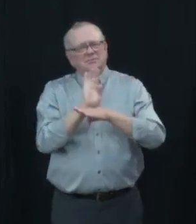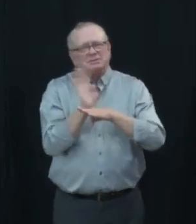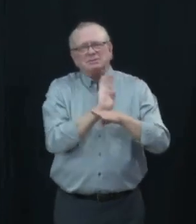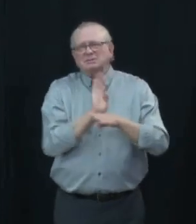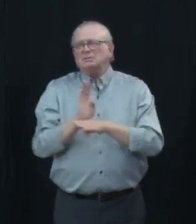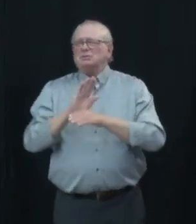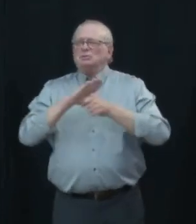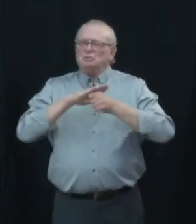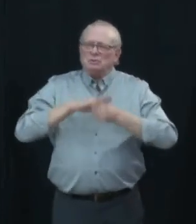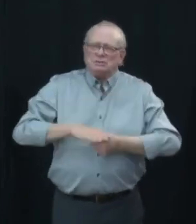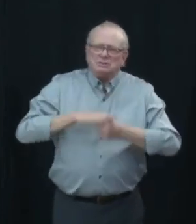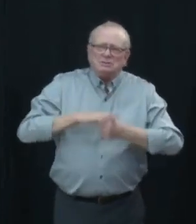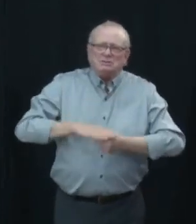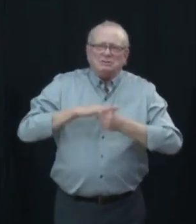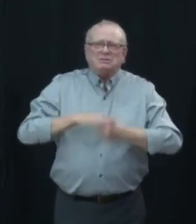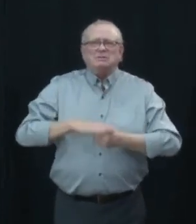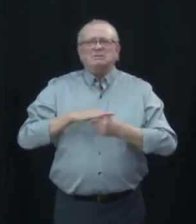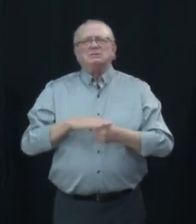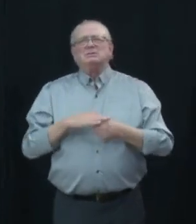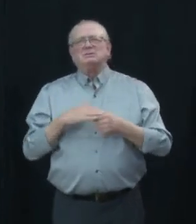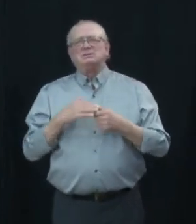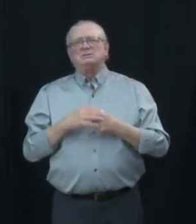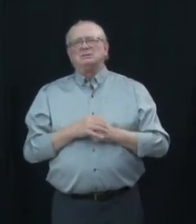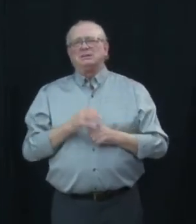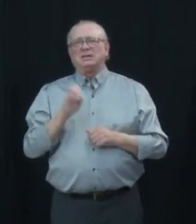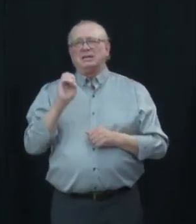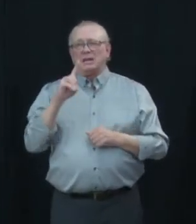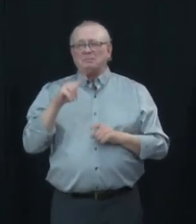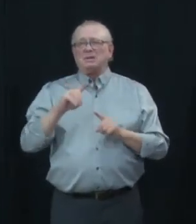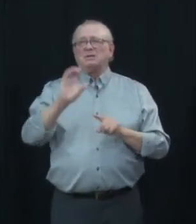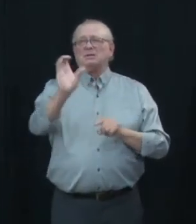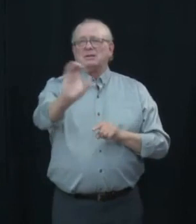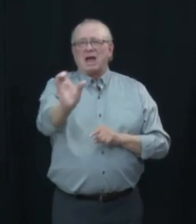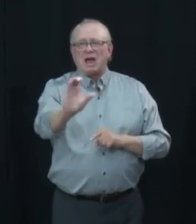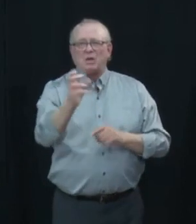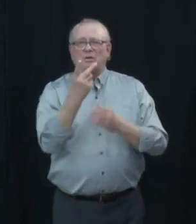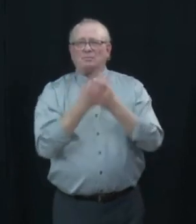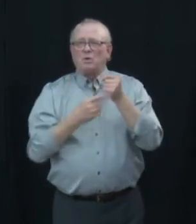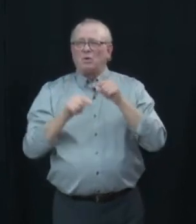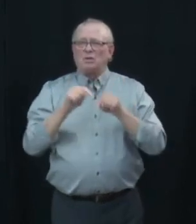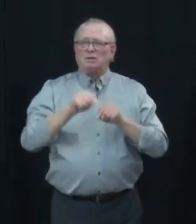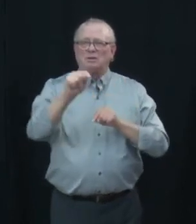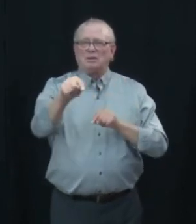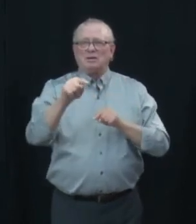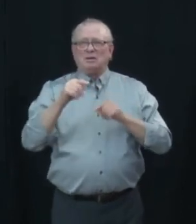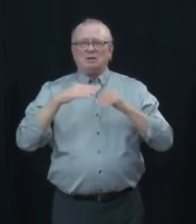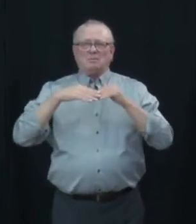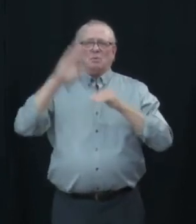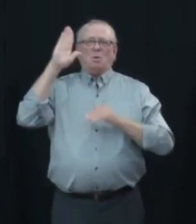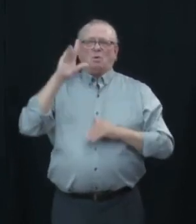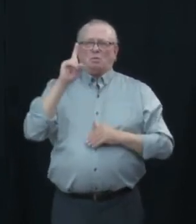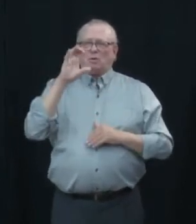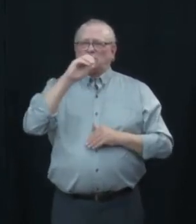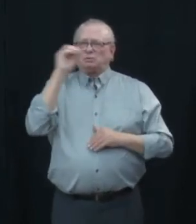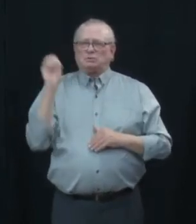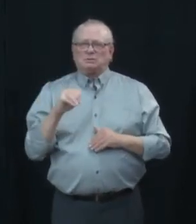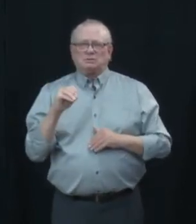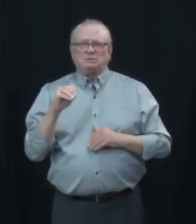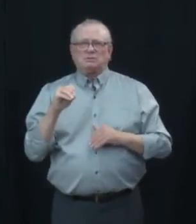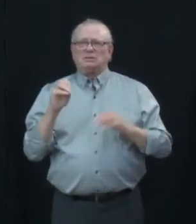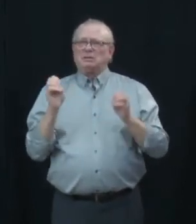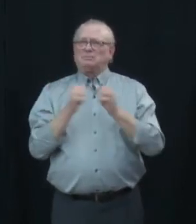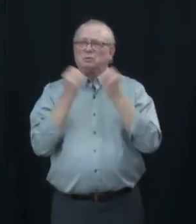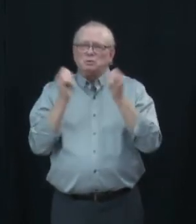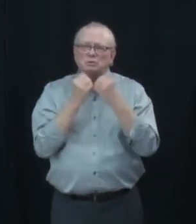several of our largest sites in edmonton and in calgary are over 100 occupancy and emergency departments and